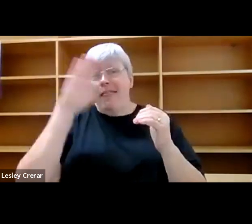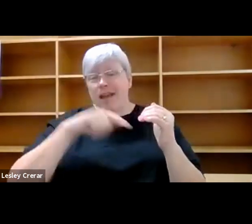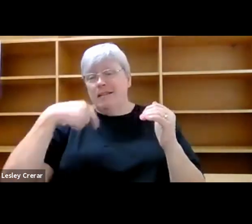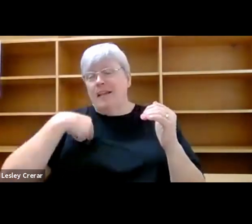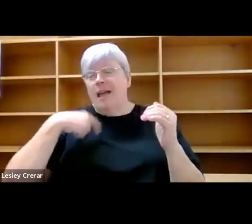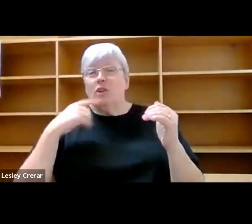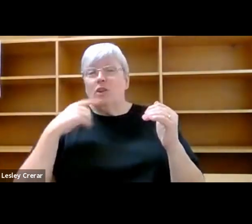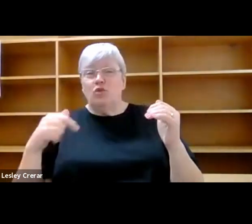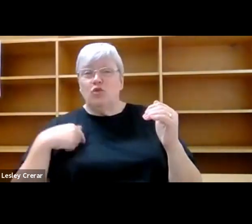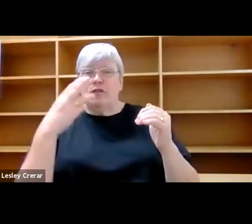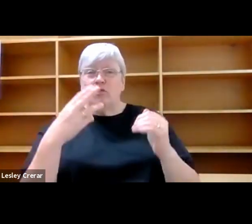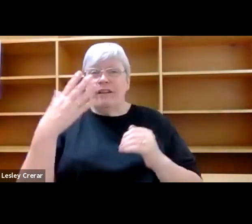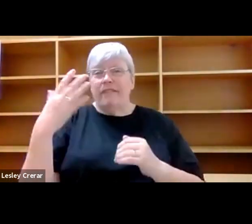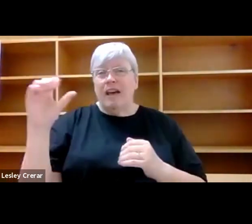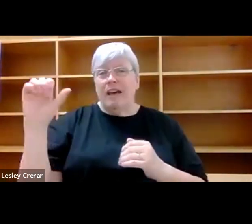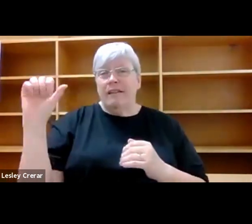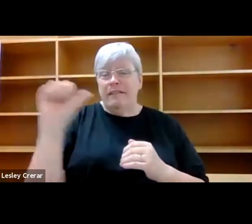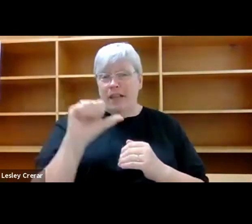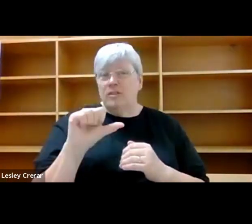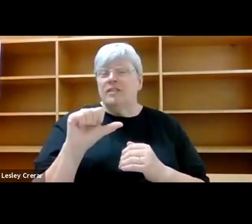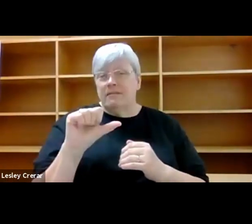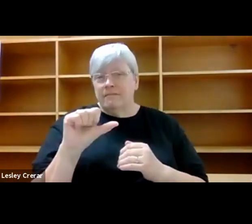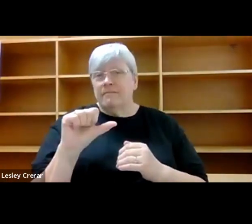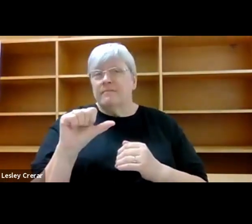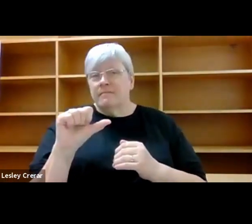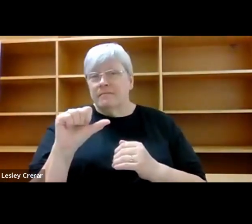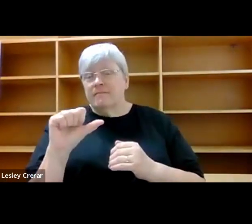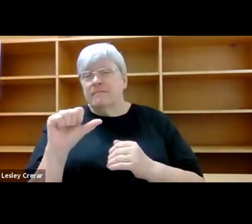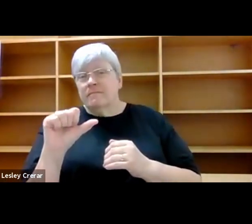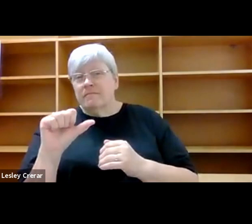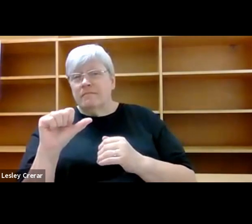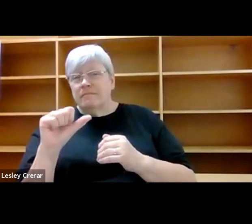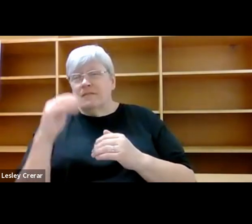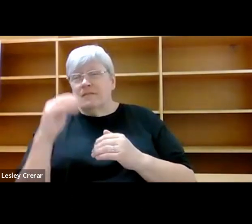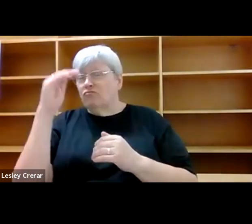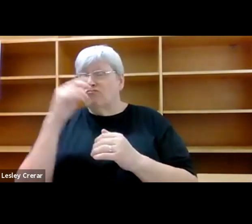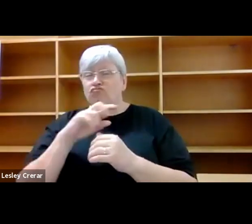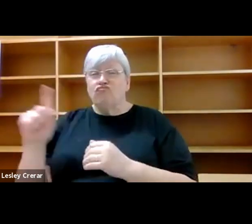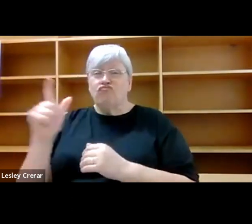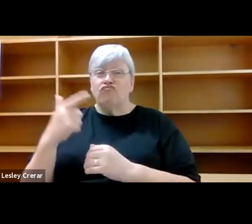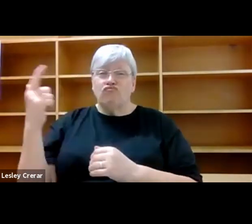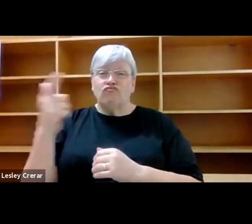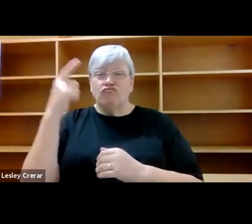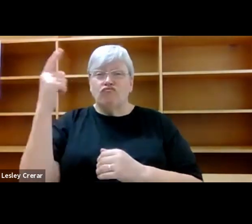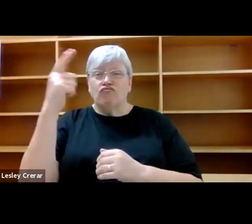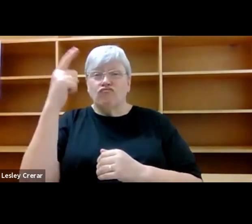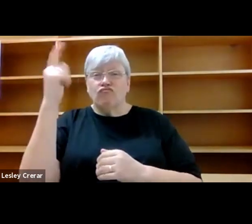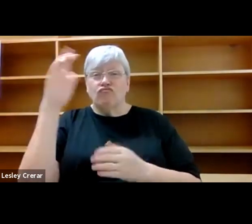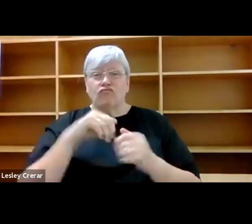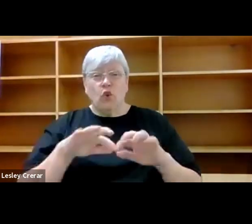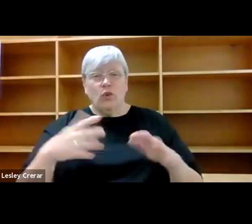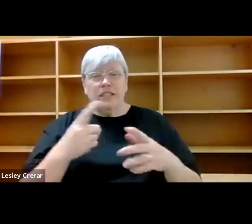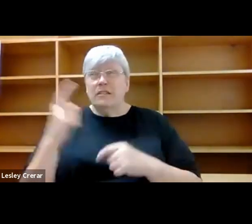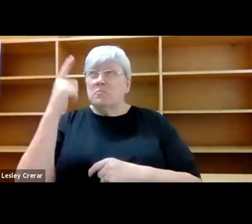to 3,500 metres altitude, a remarkable thing when travelling the island's short span from sea level to the mountains.